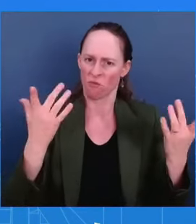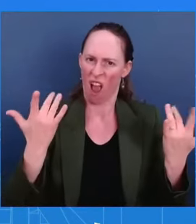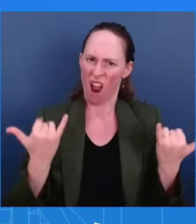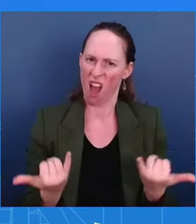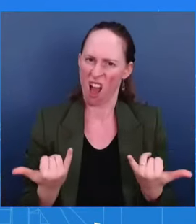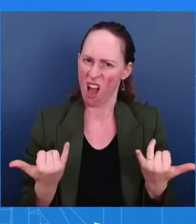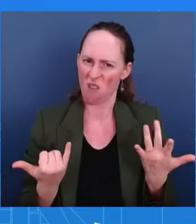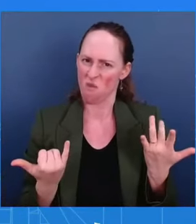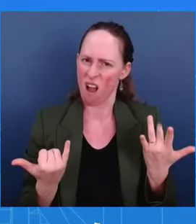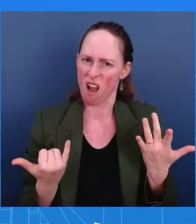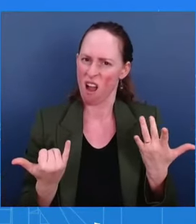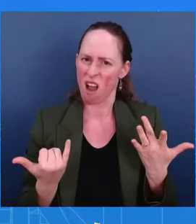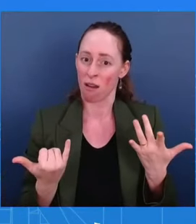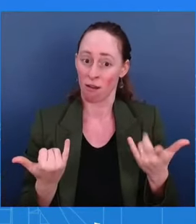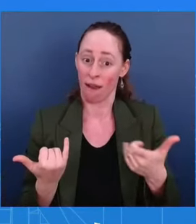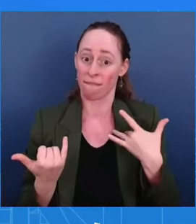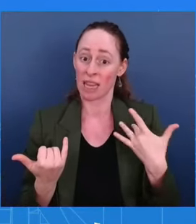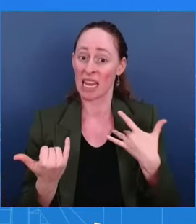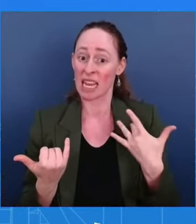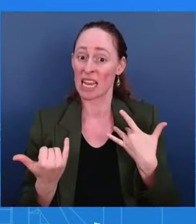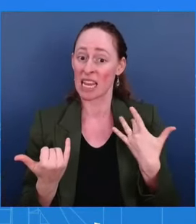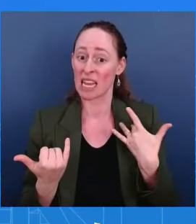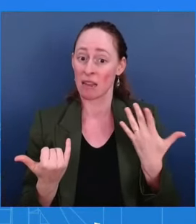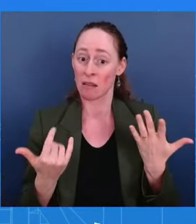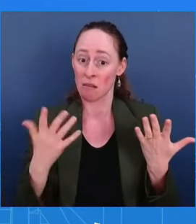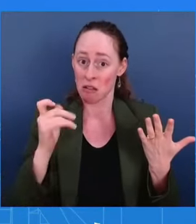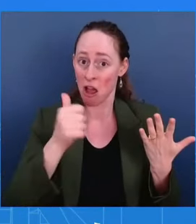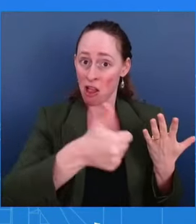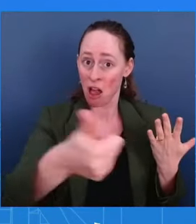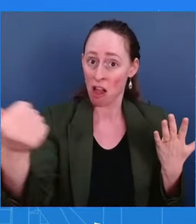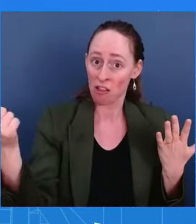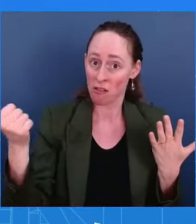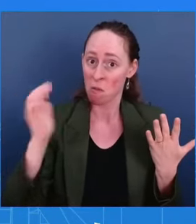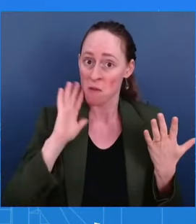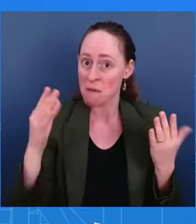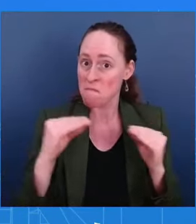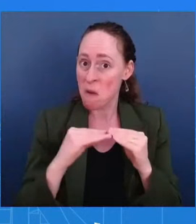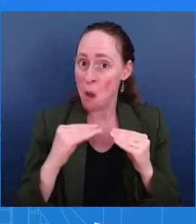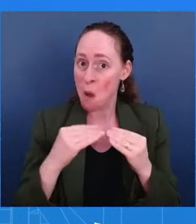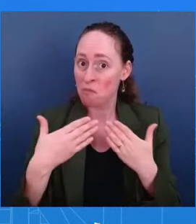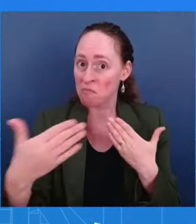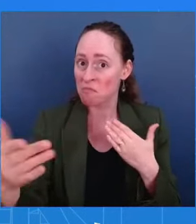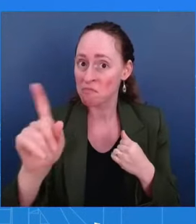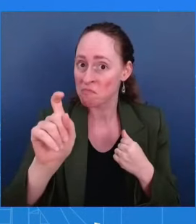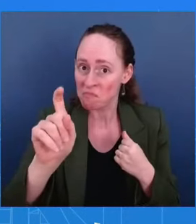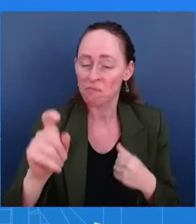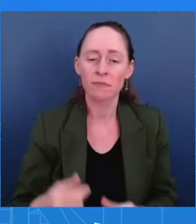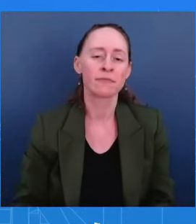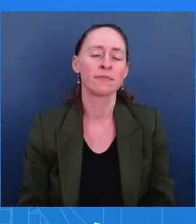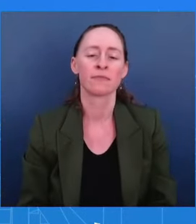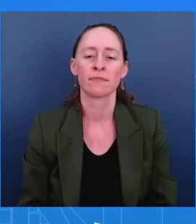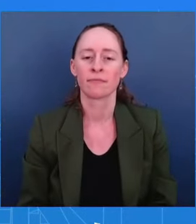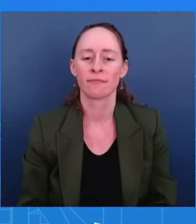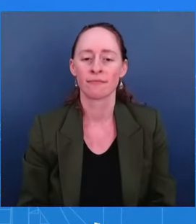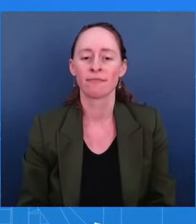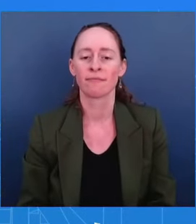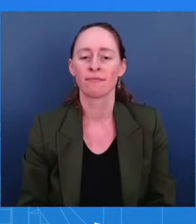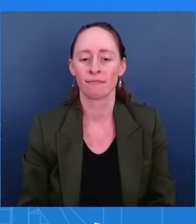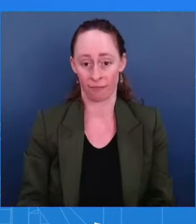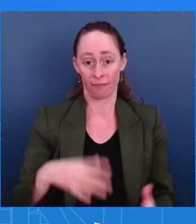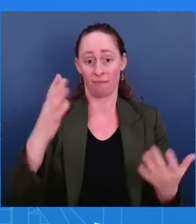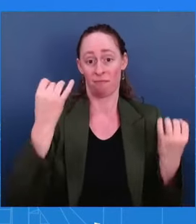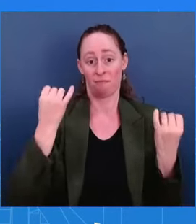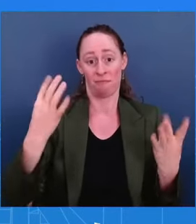basically, I think, in some ways, a lot of Americans would say about Russian disinformation, not surprising. And may